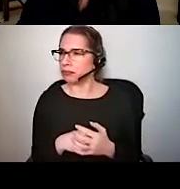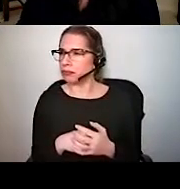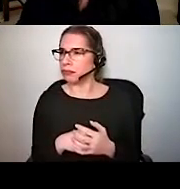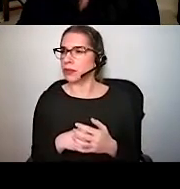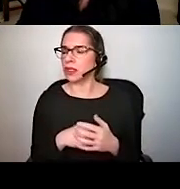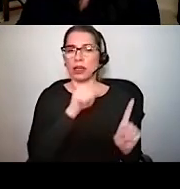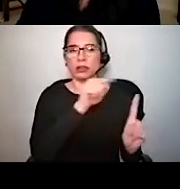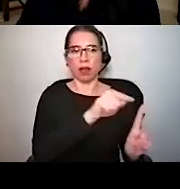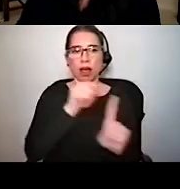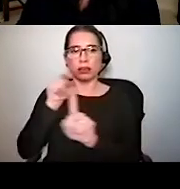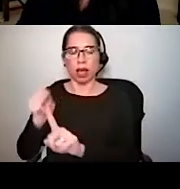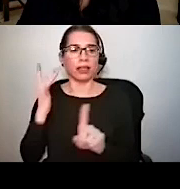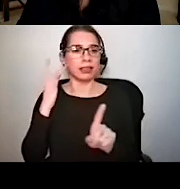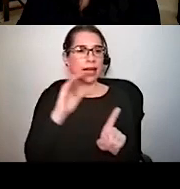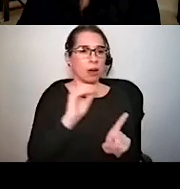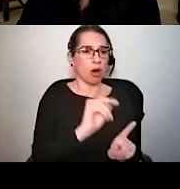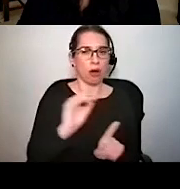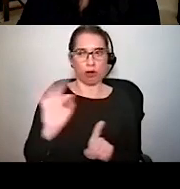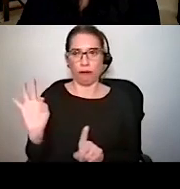the sound gets turned off. So let's have a look.